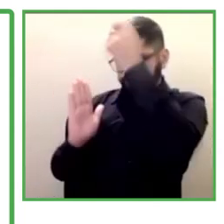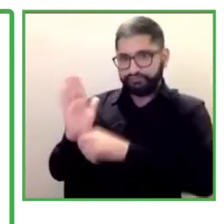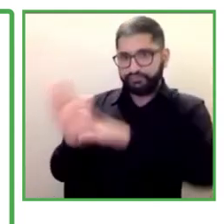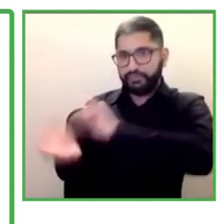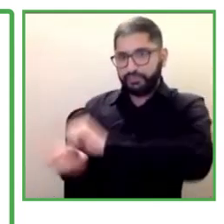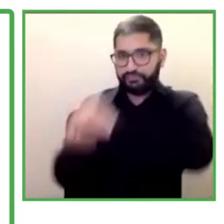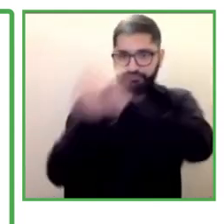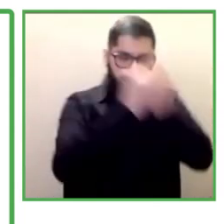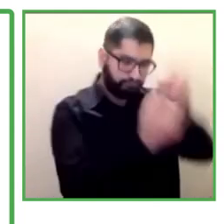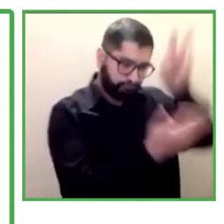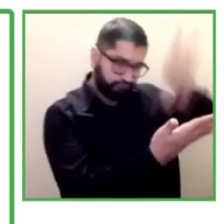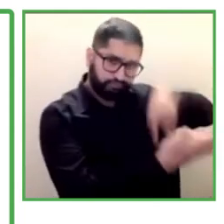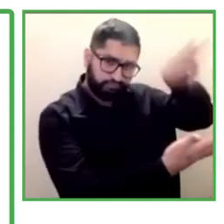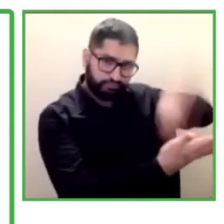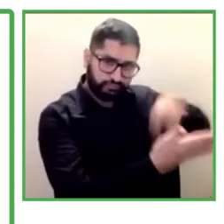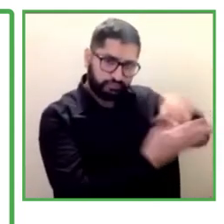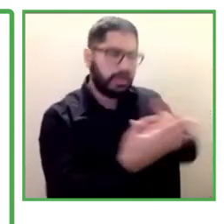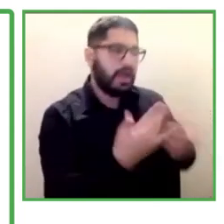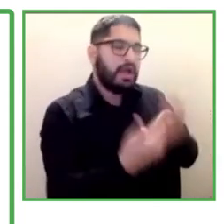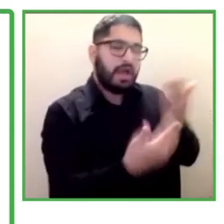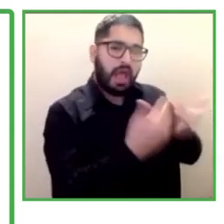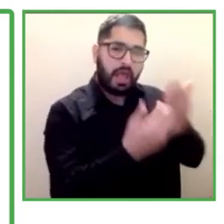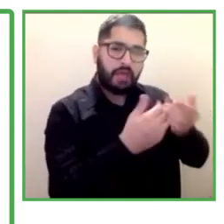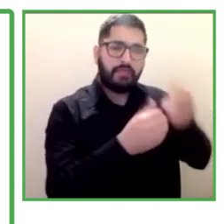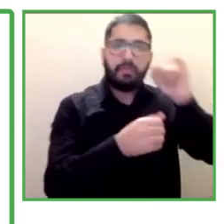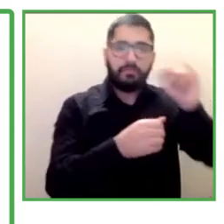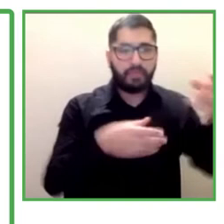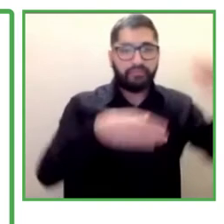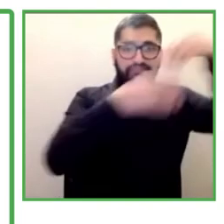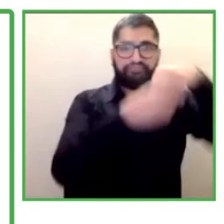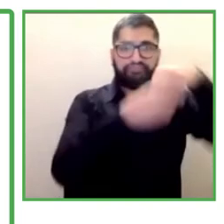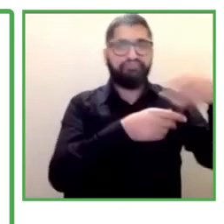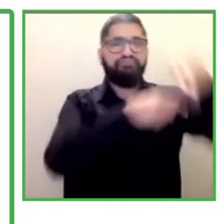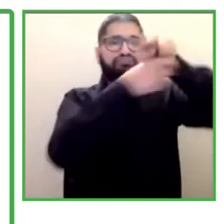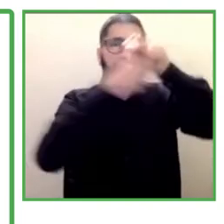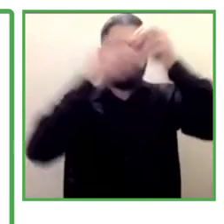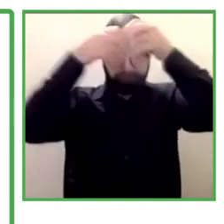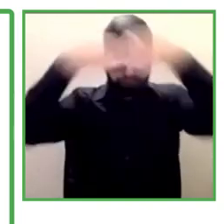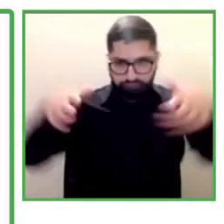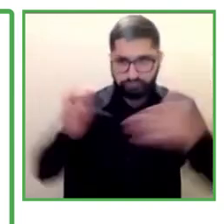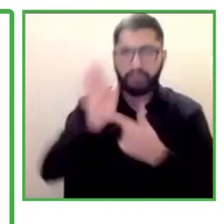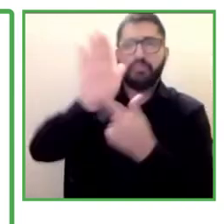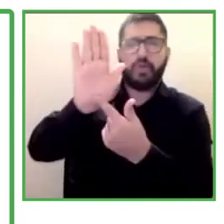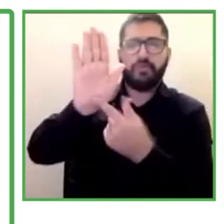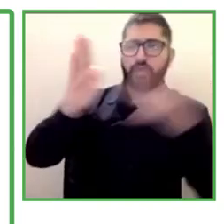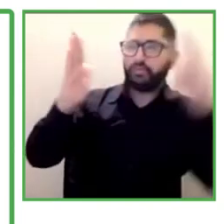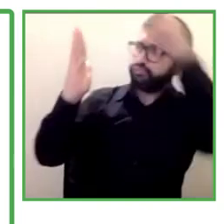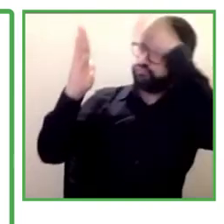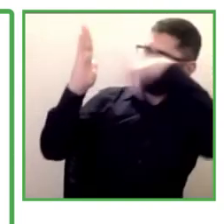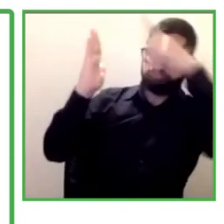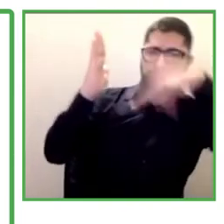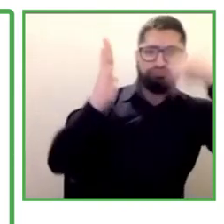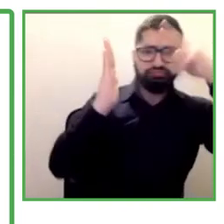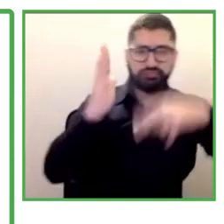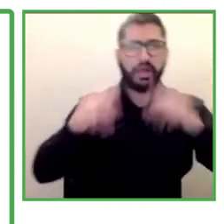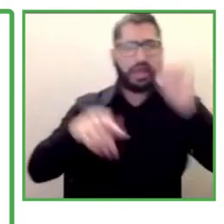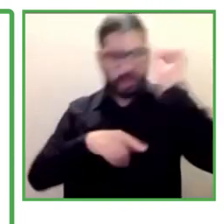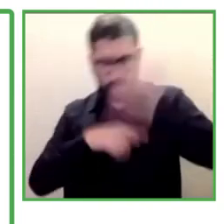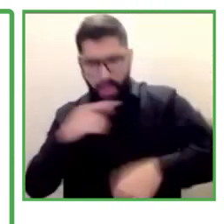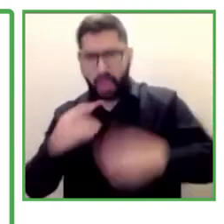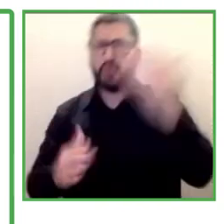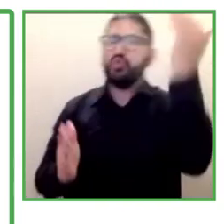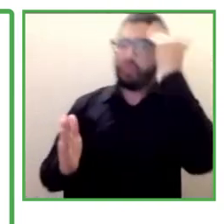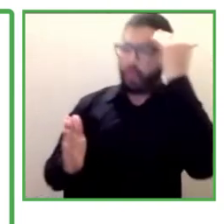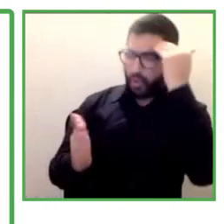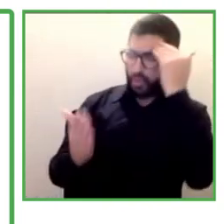And after that, public administration validates this list regarding that it is